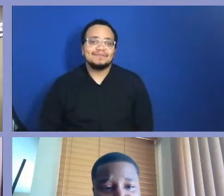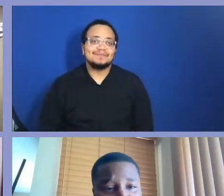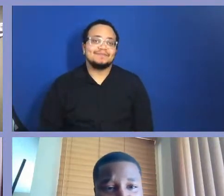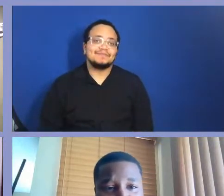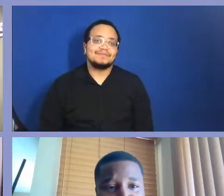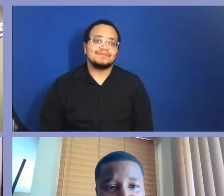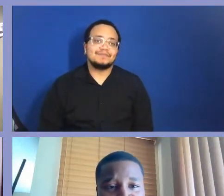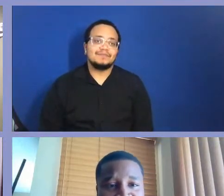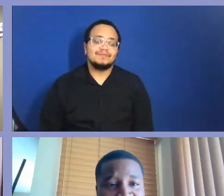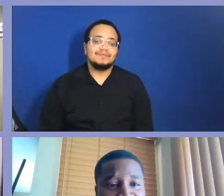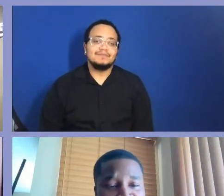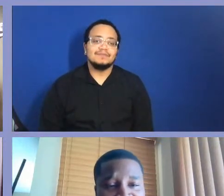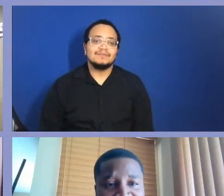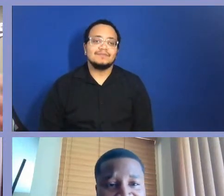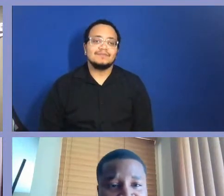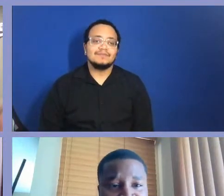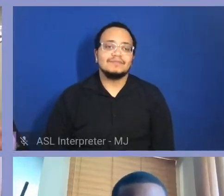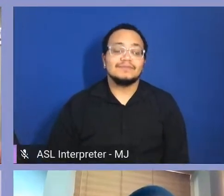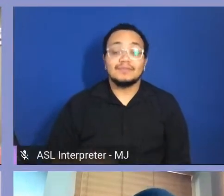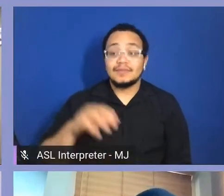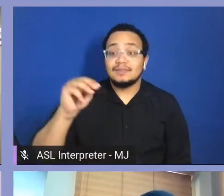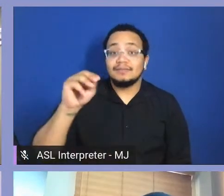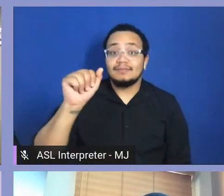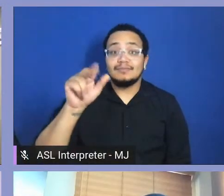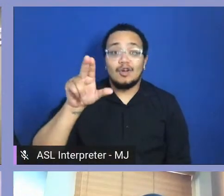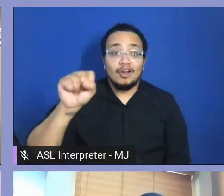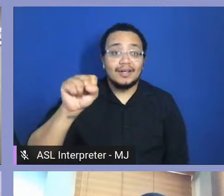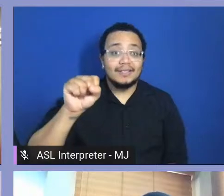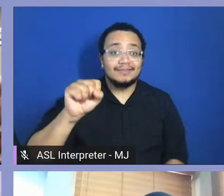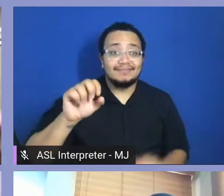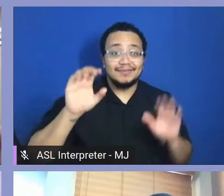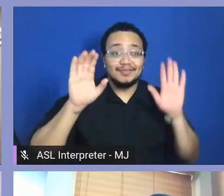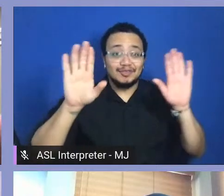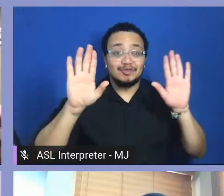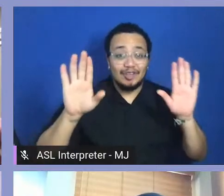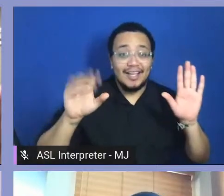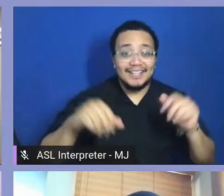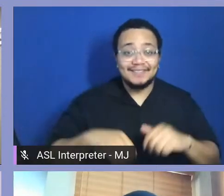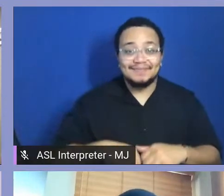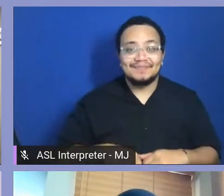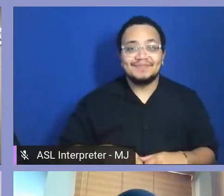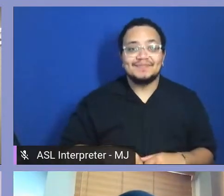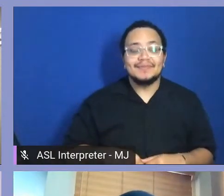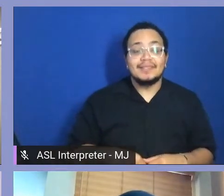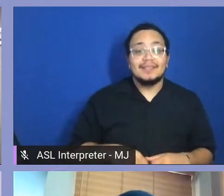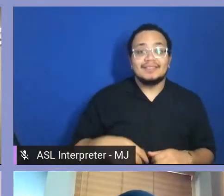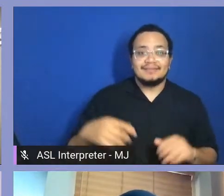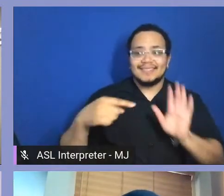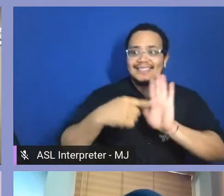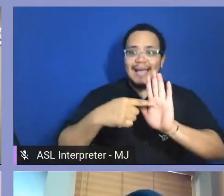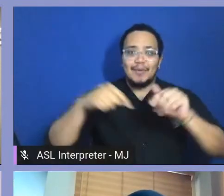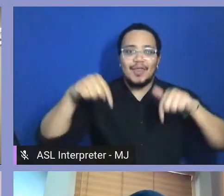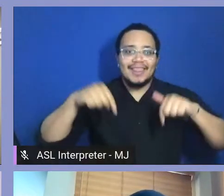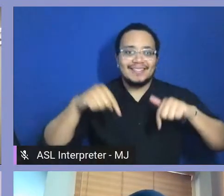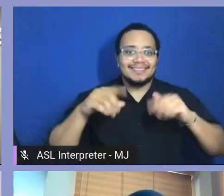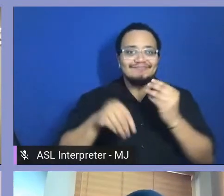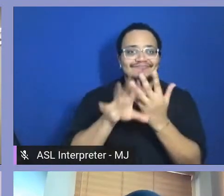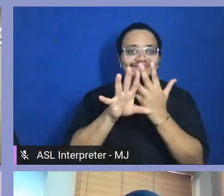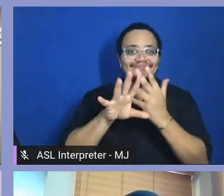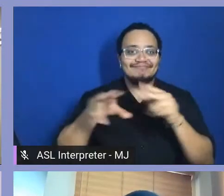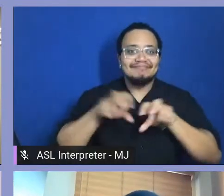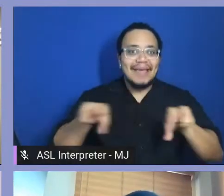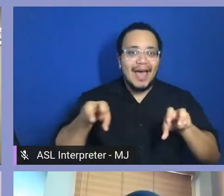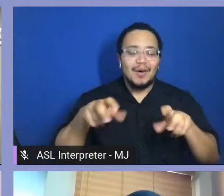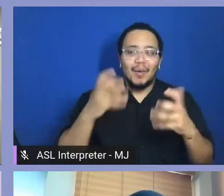I love it. And, you know, I even love the space that we're in right now, right? Because even having this virtual meeting, the way that it's taking place,